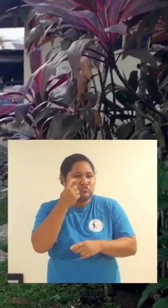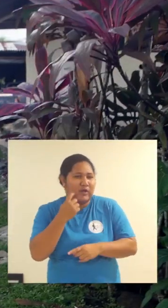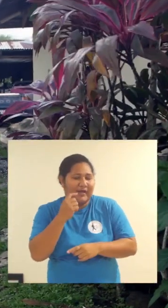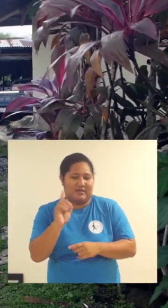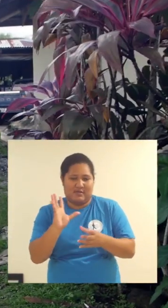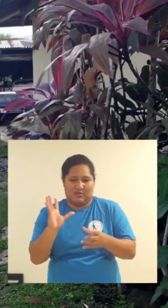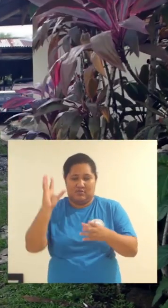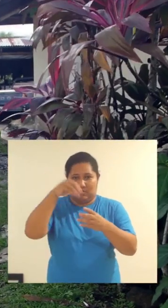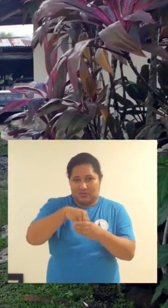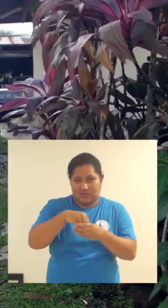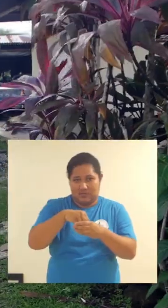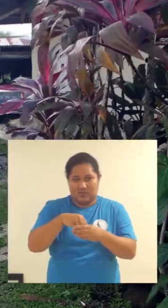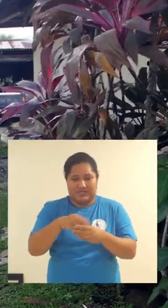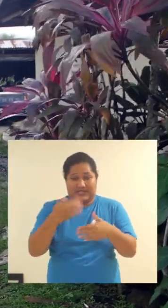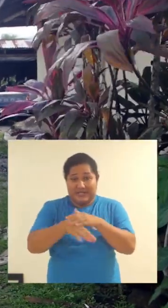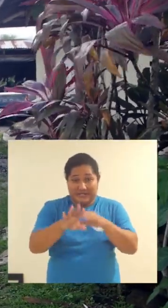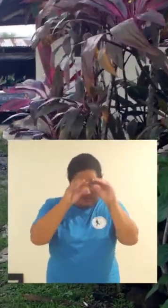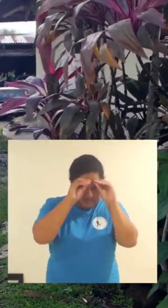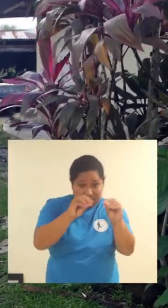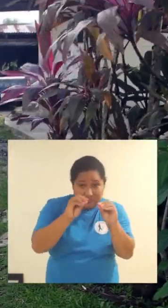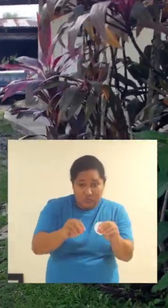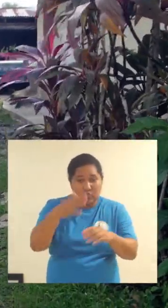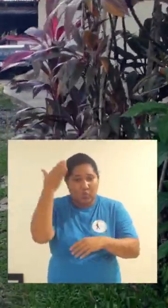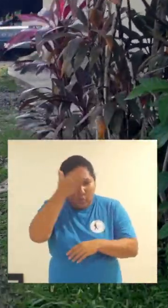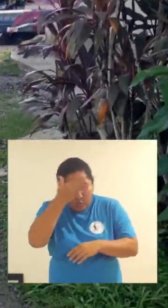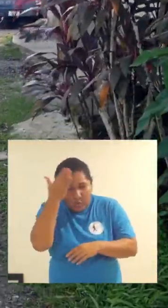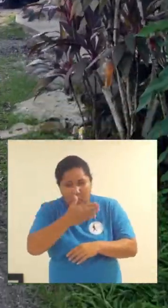father, I don't know they become a